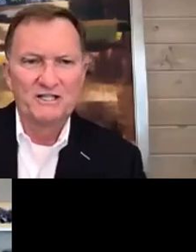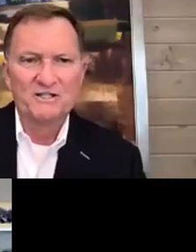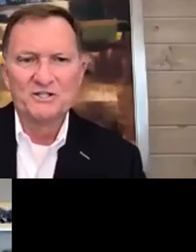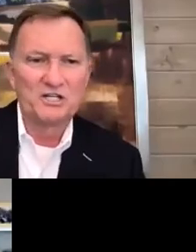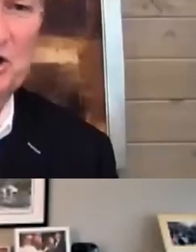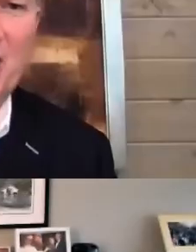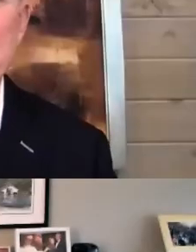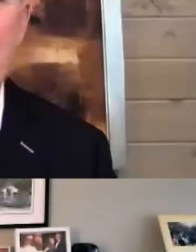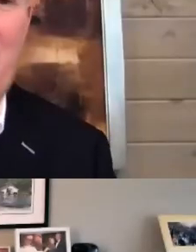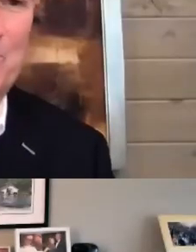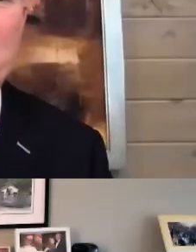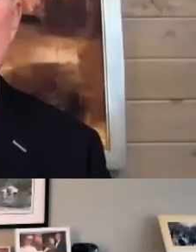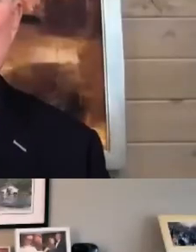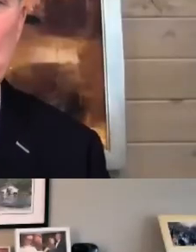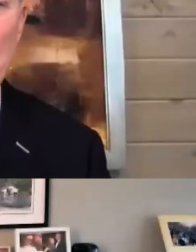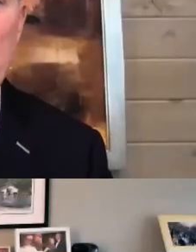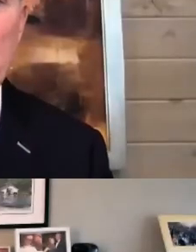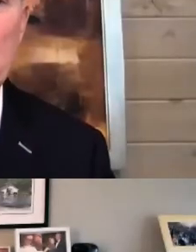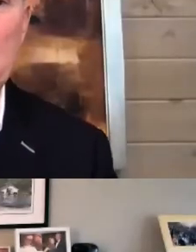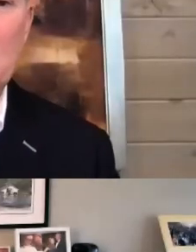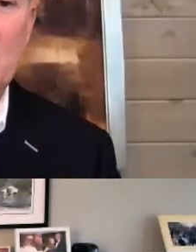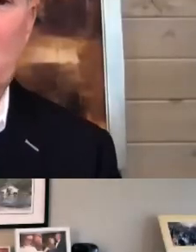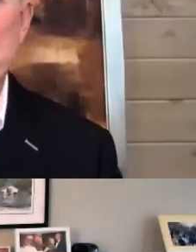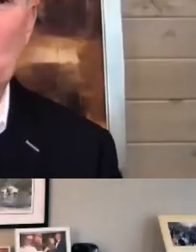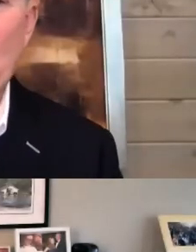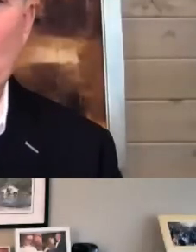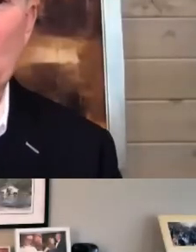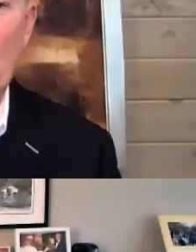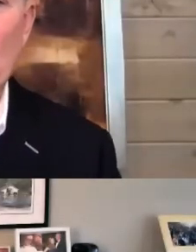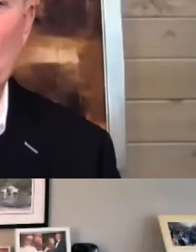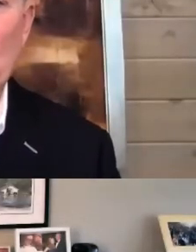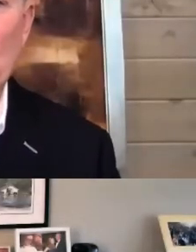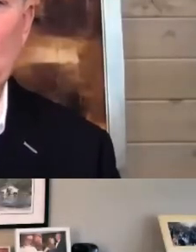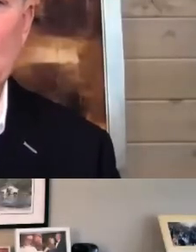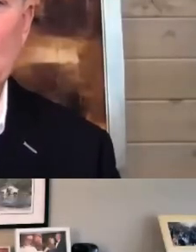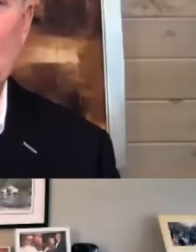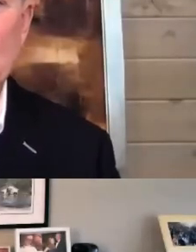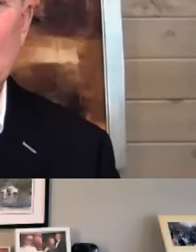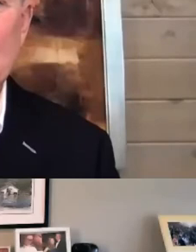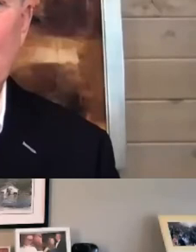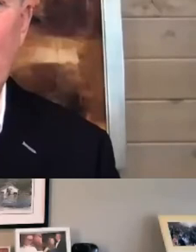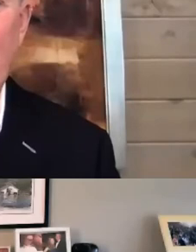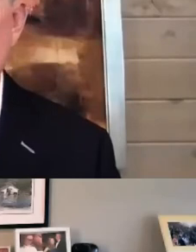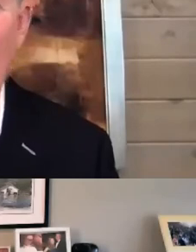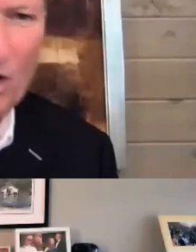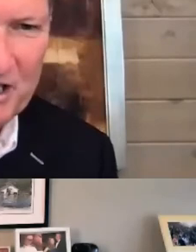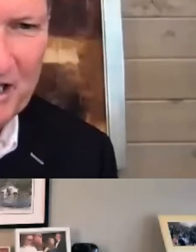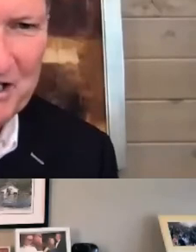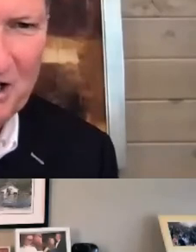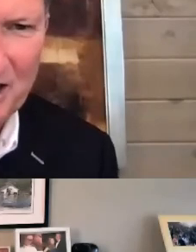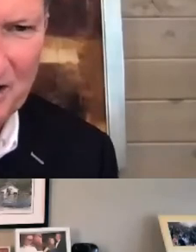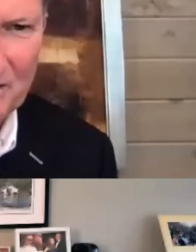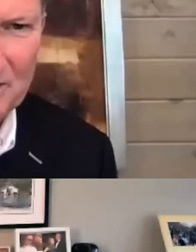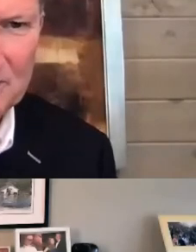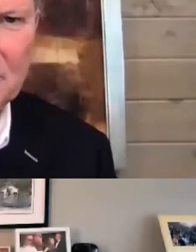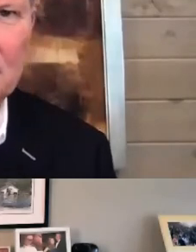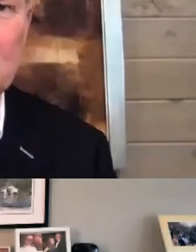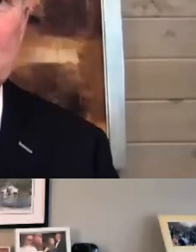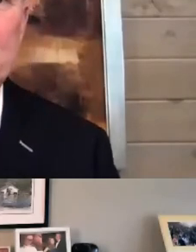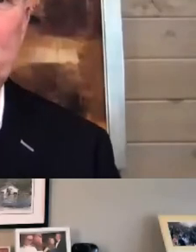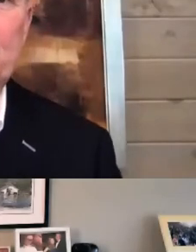success and happiness and joy, that it's no longer hard work. It's now what's the next idea?